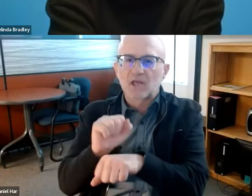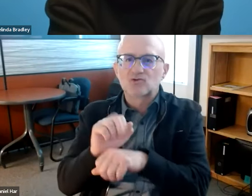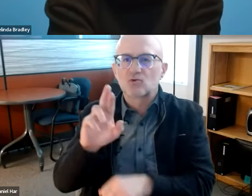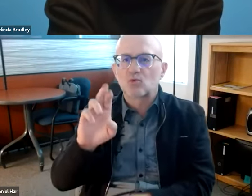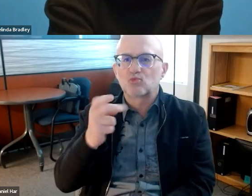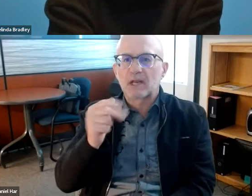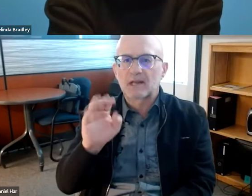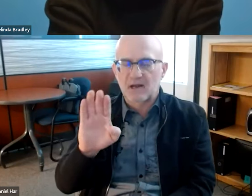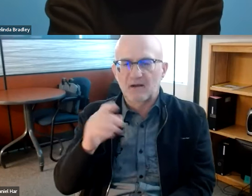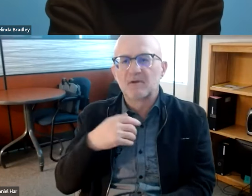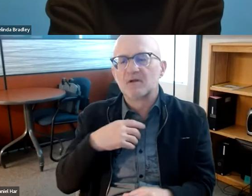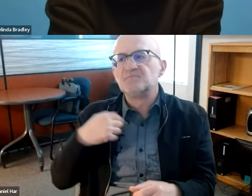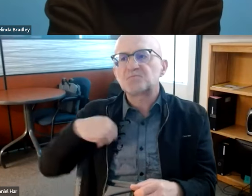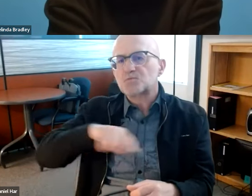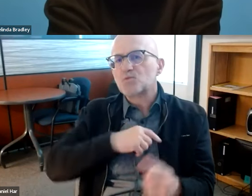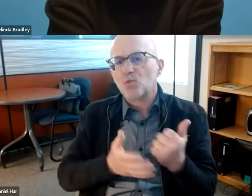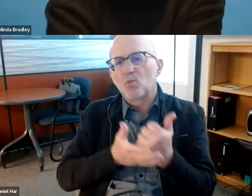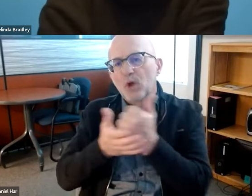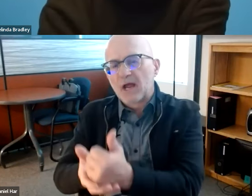And I work with the PR department.